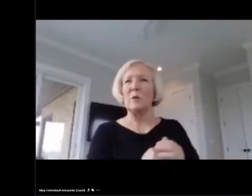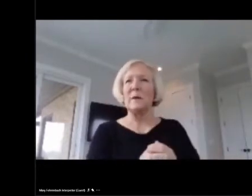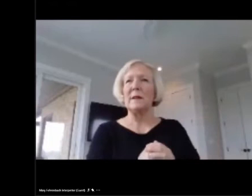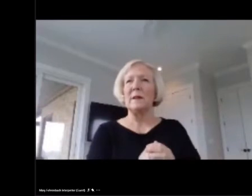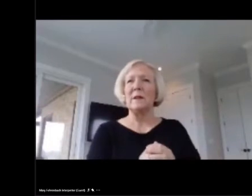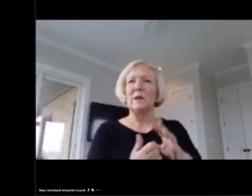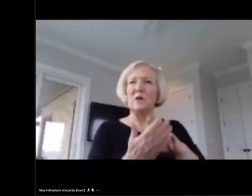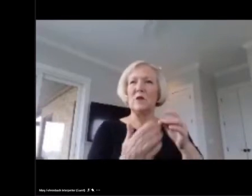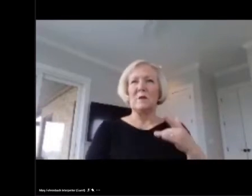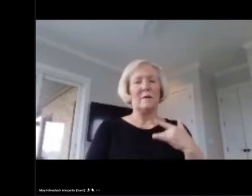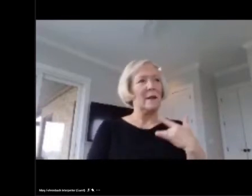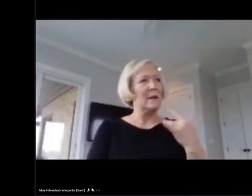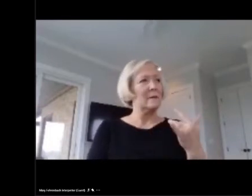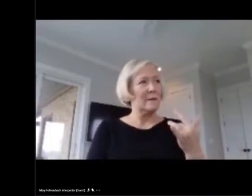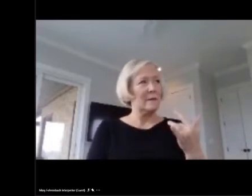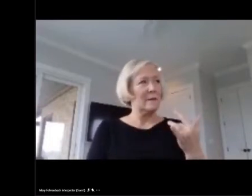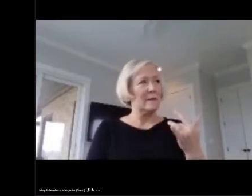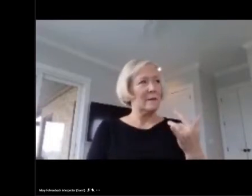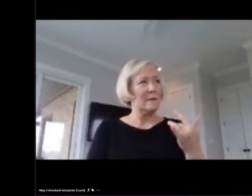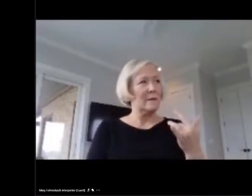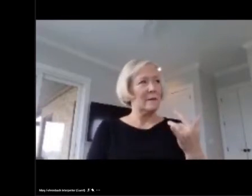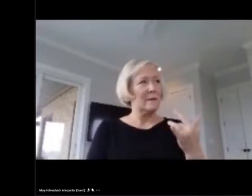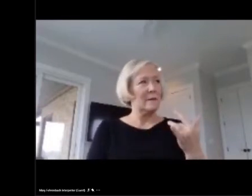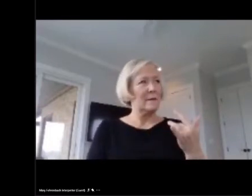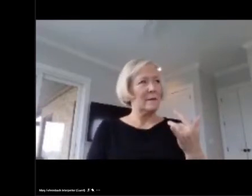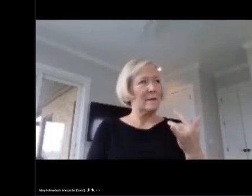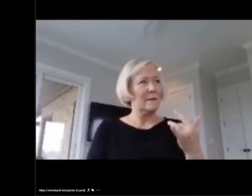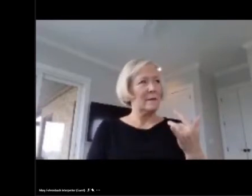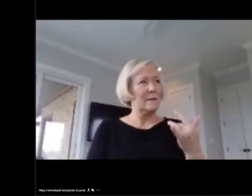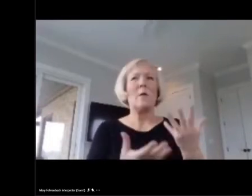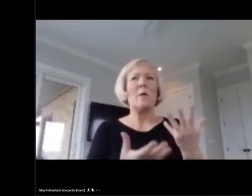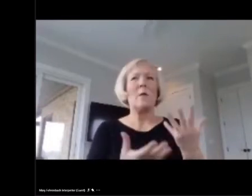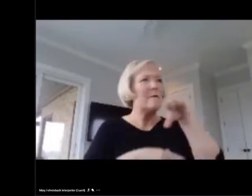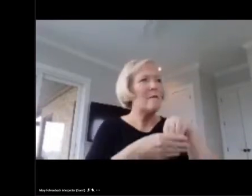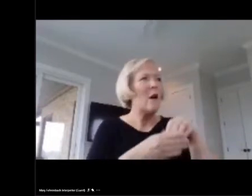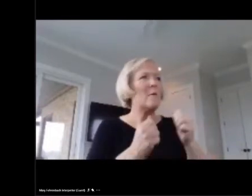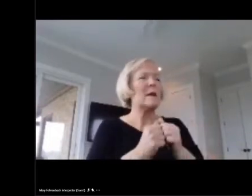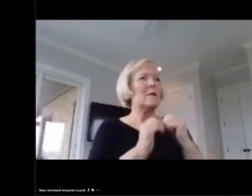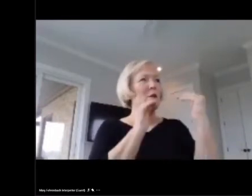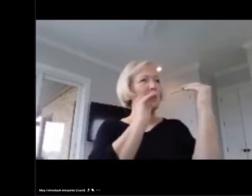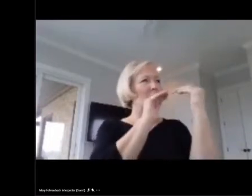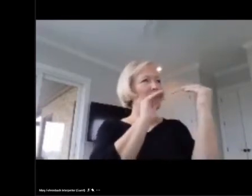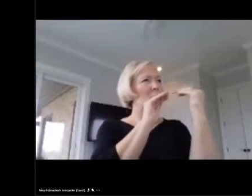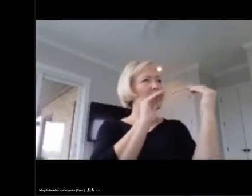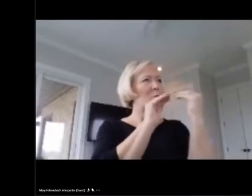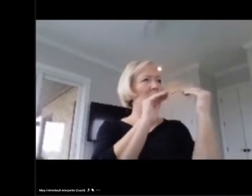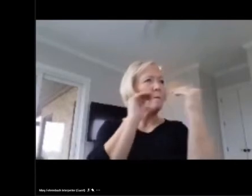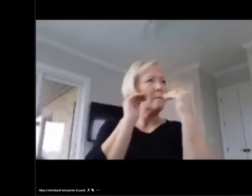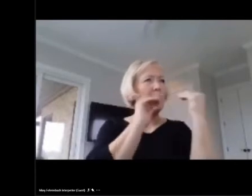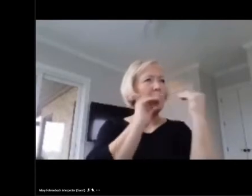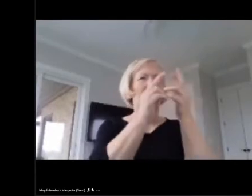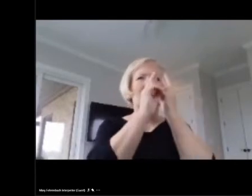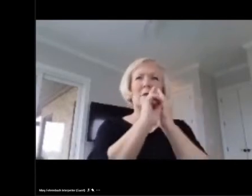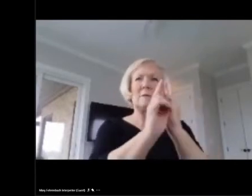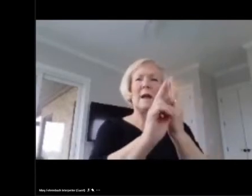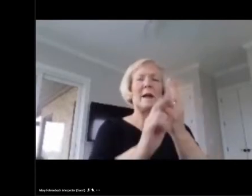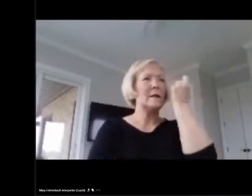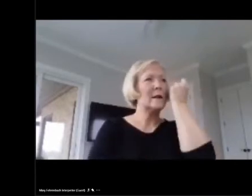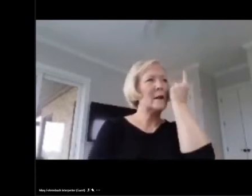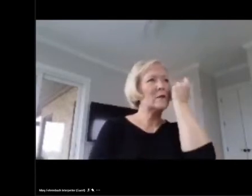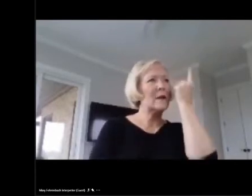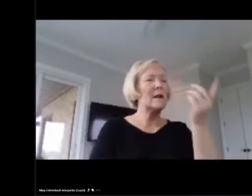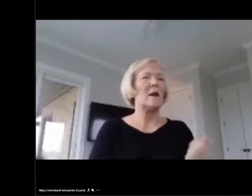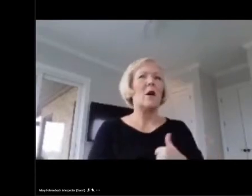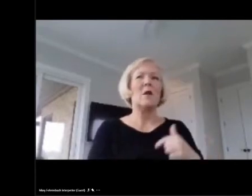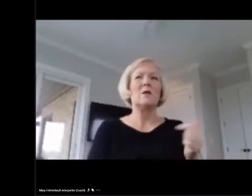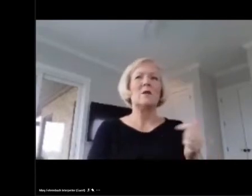and want to stay engaged because there's a mutual level of understanding and respect. It also helps